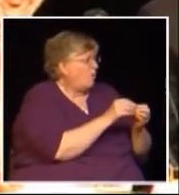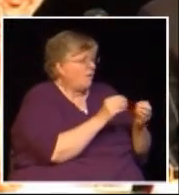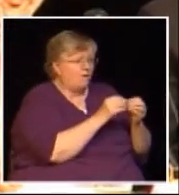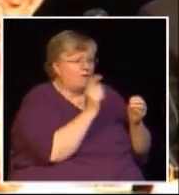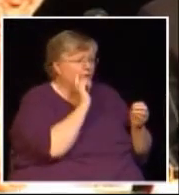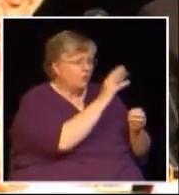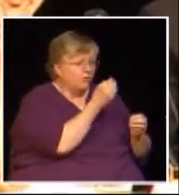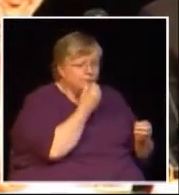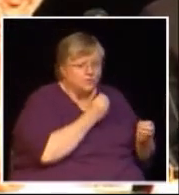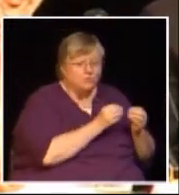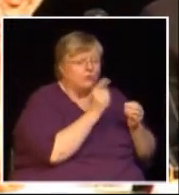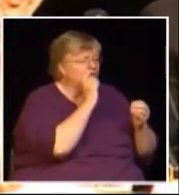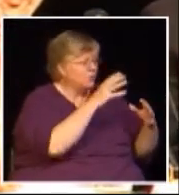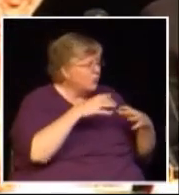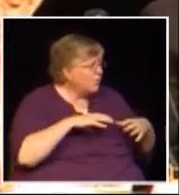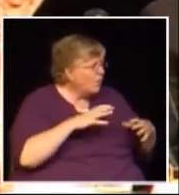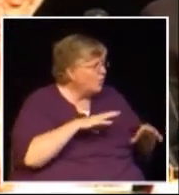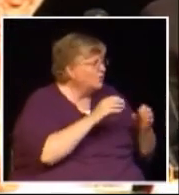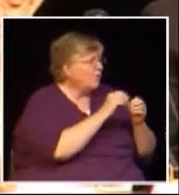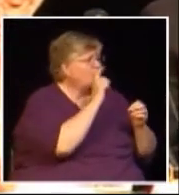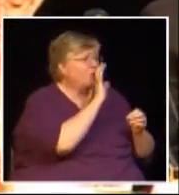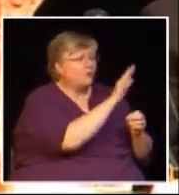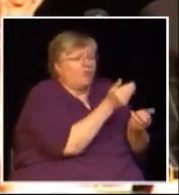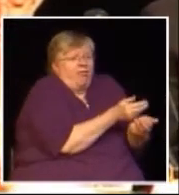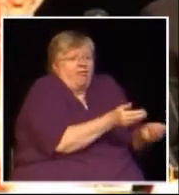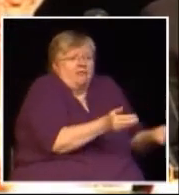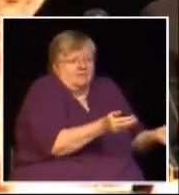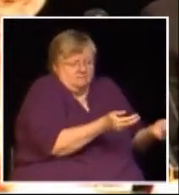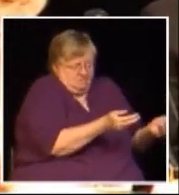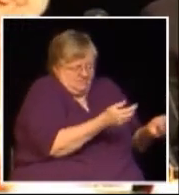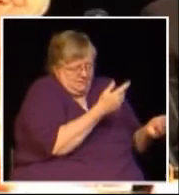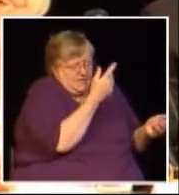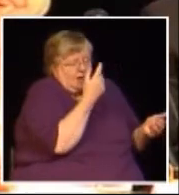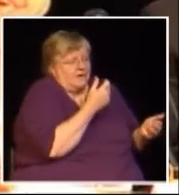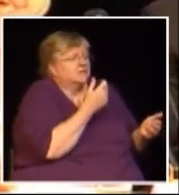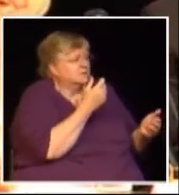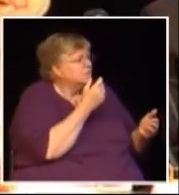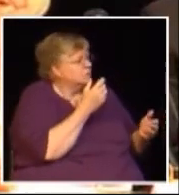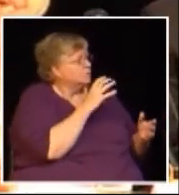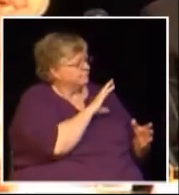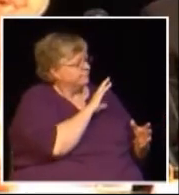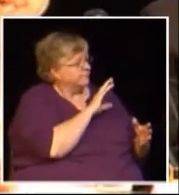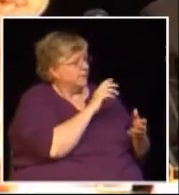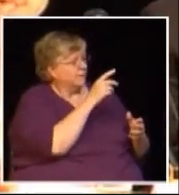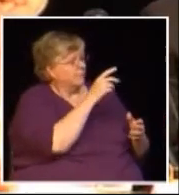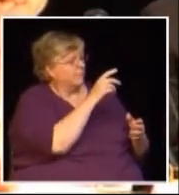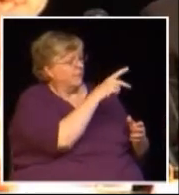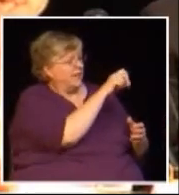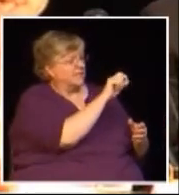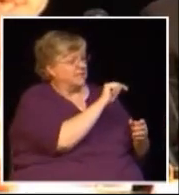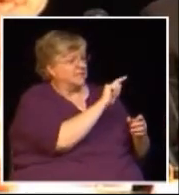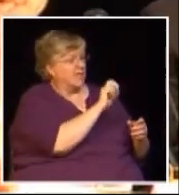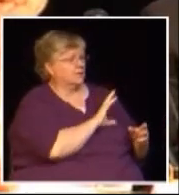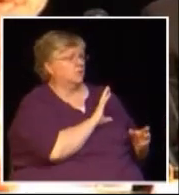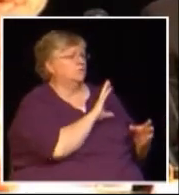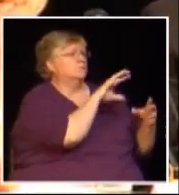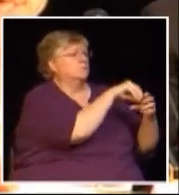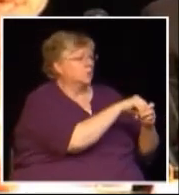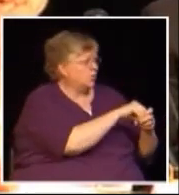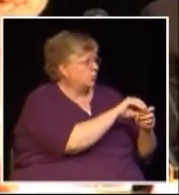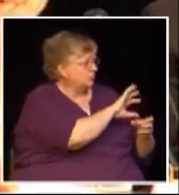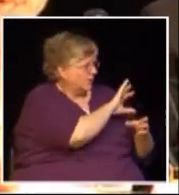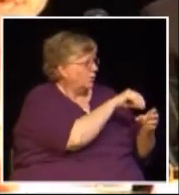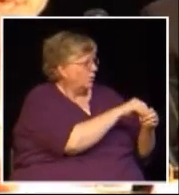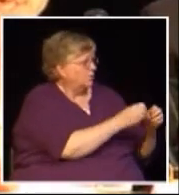so if we have a more efficient tax system that doesn't have increased costs we will realize the